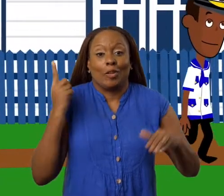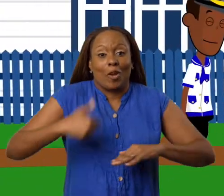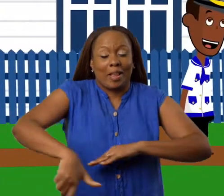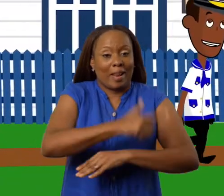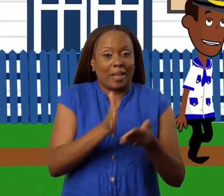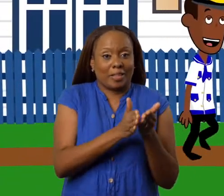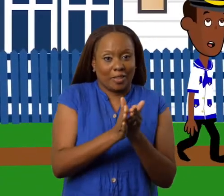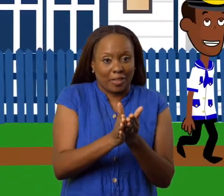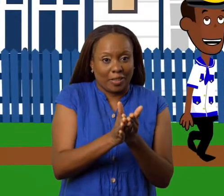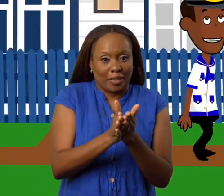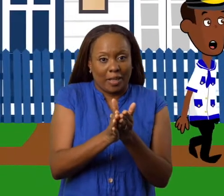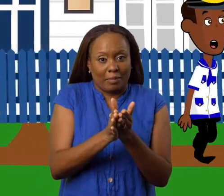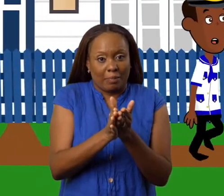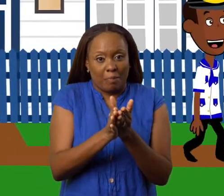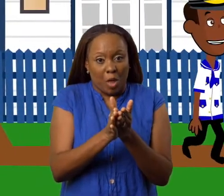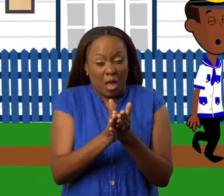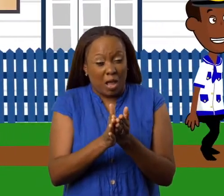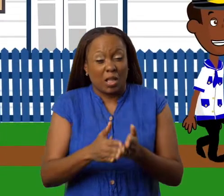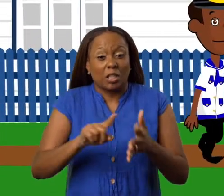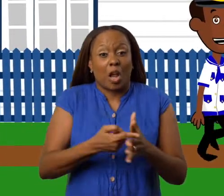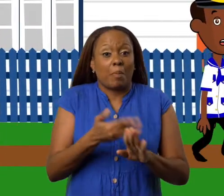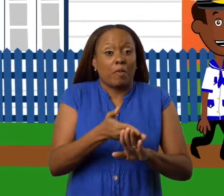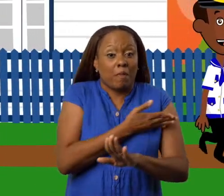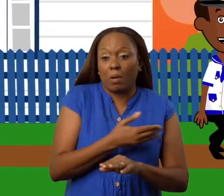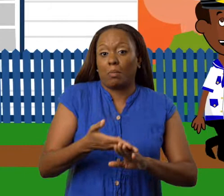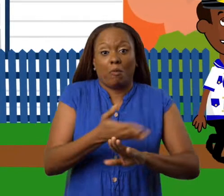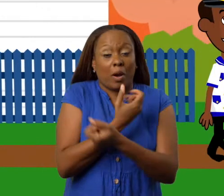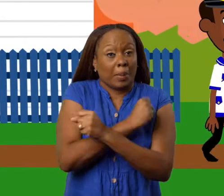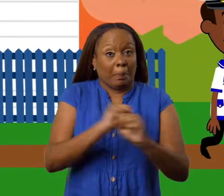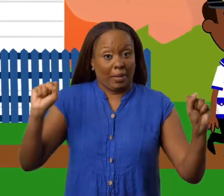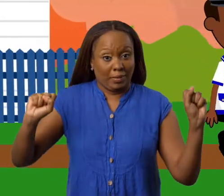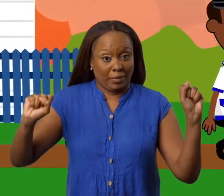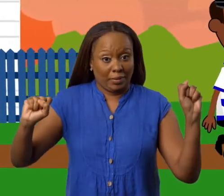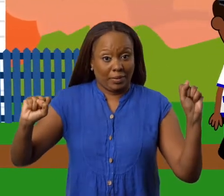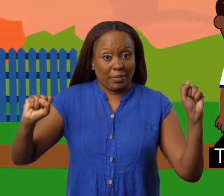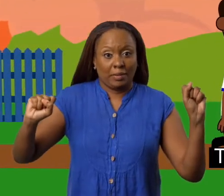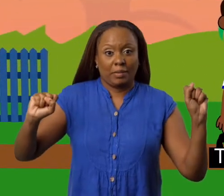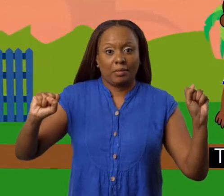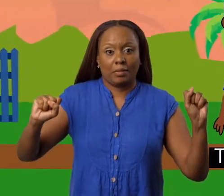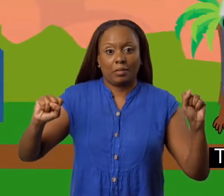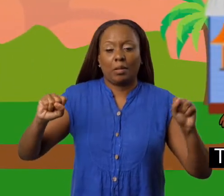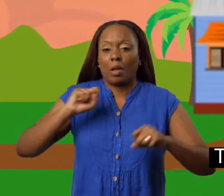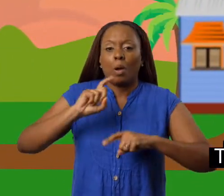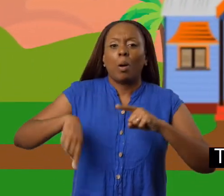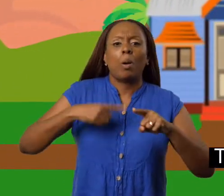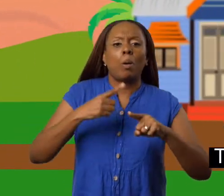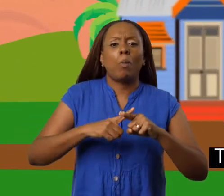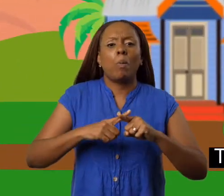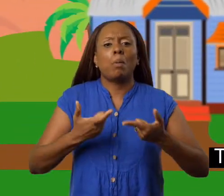The top band started before the landship, even before emancipation. They came up when